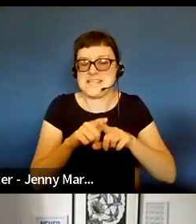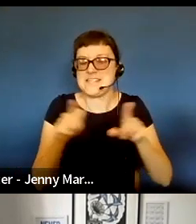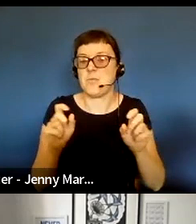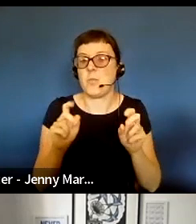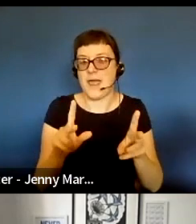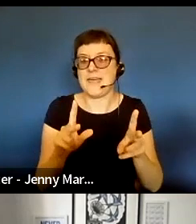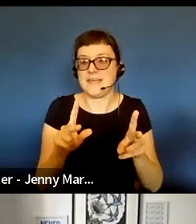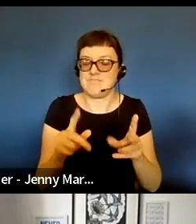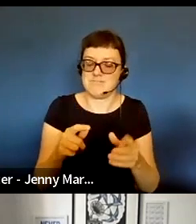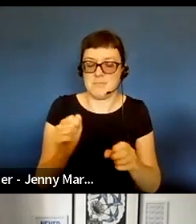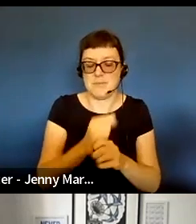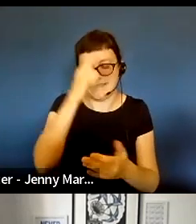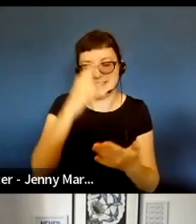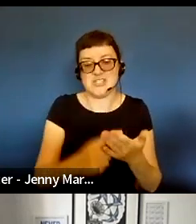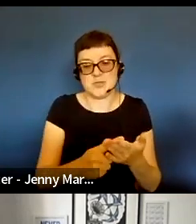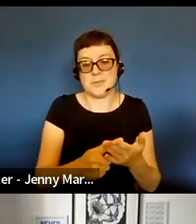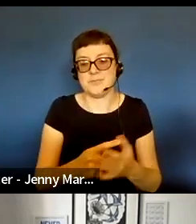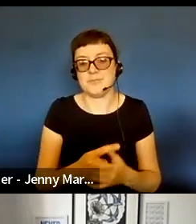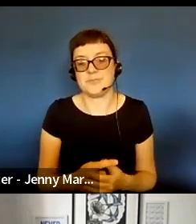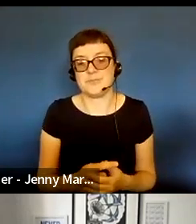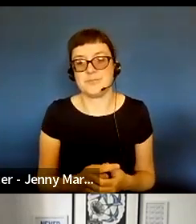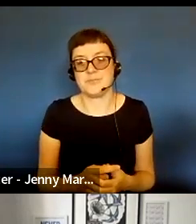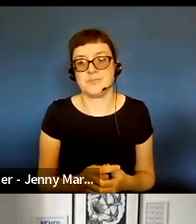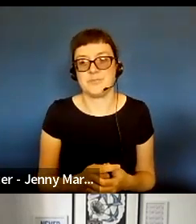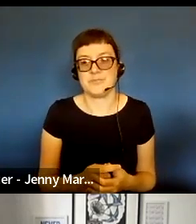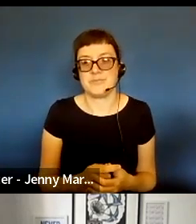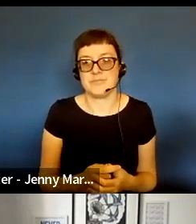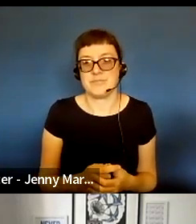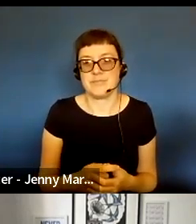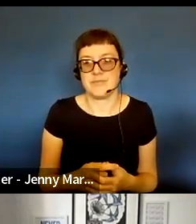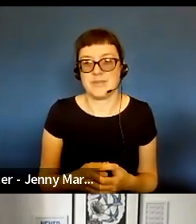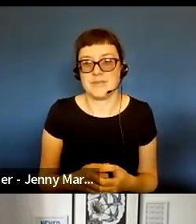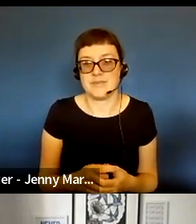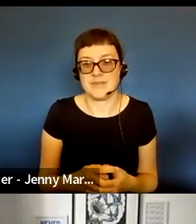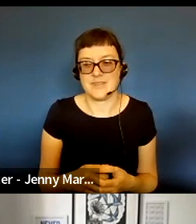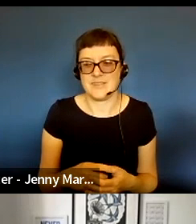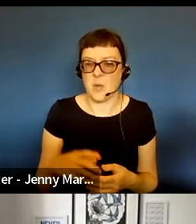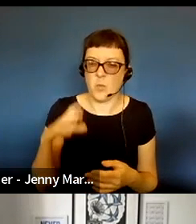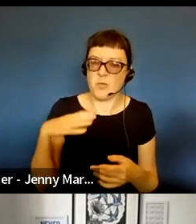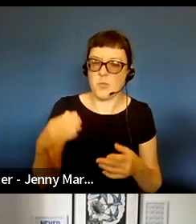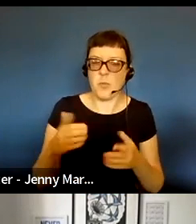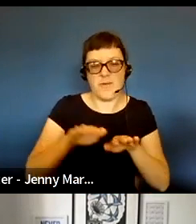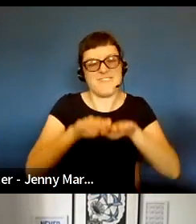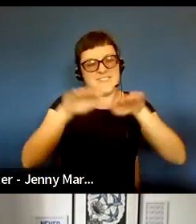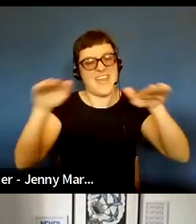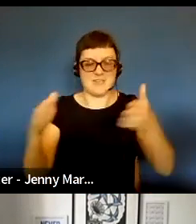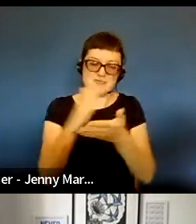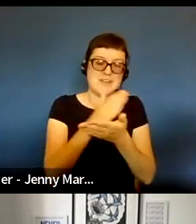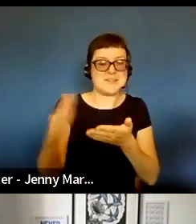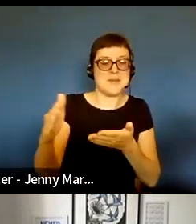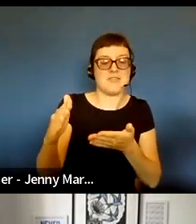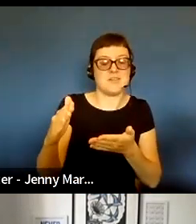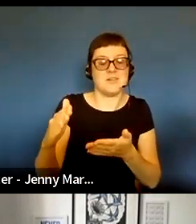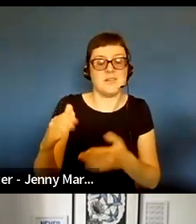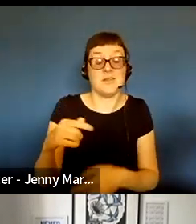decision making that was that kind of fair and transparent approach. It